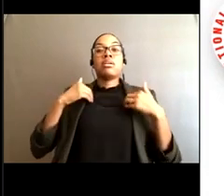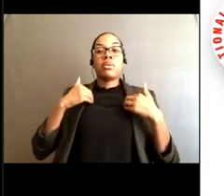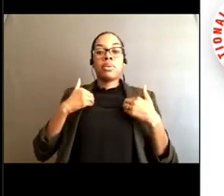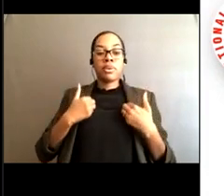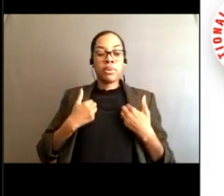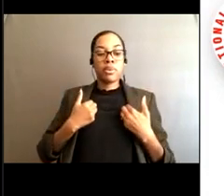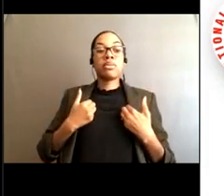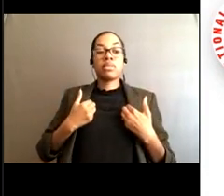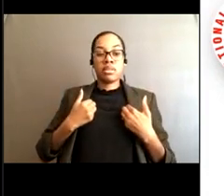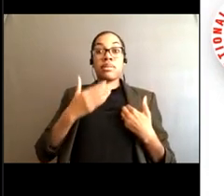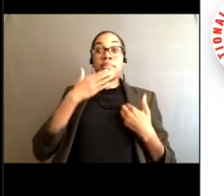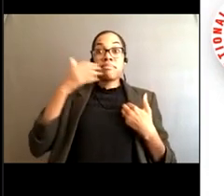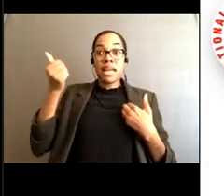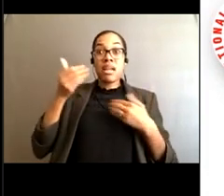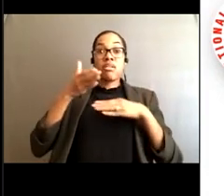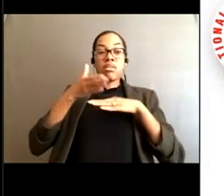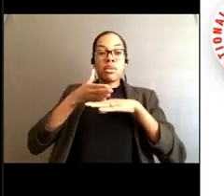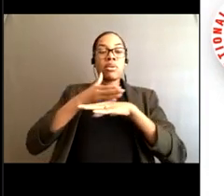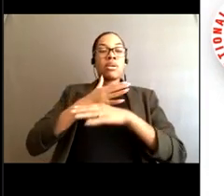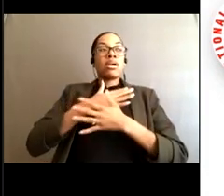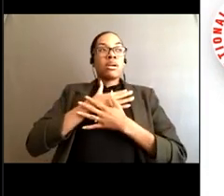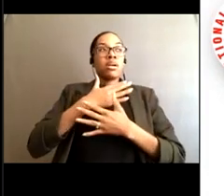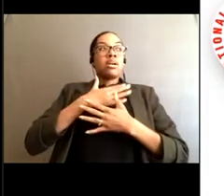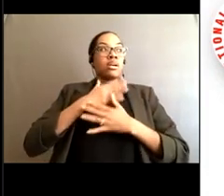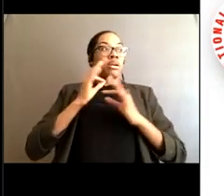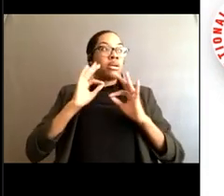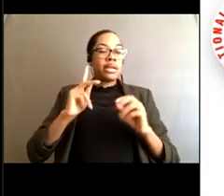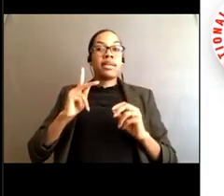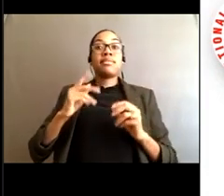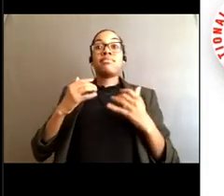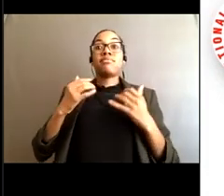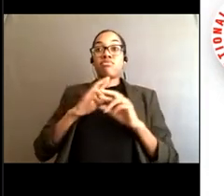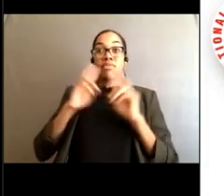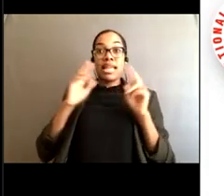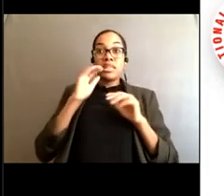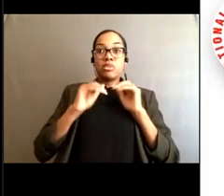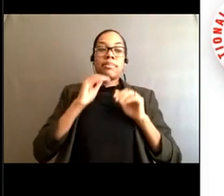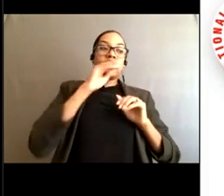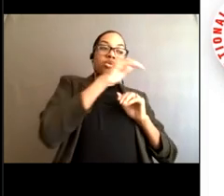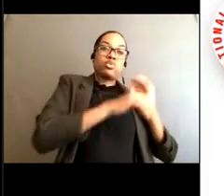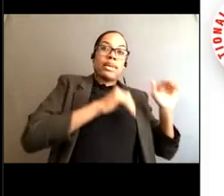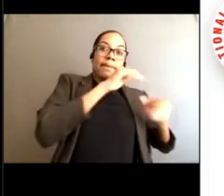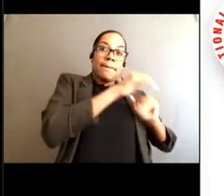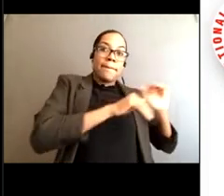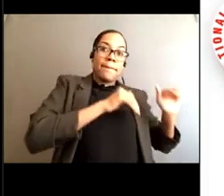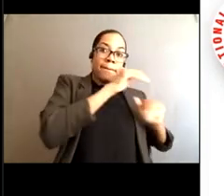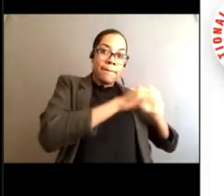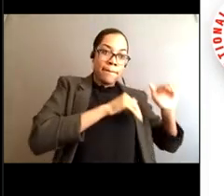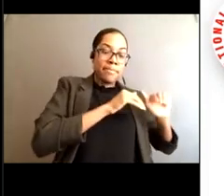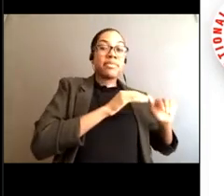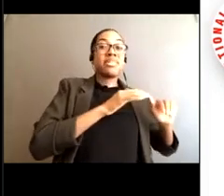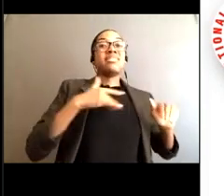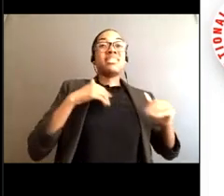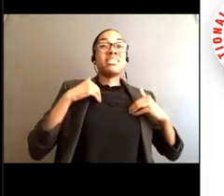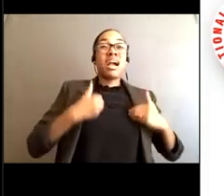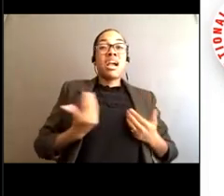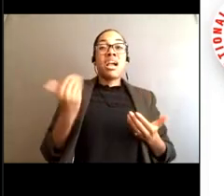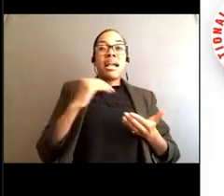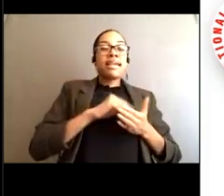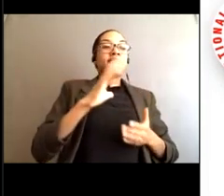on the beach. Somebody will be there I'm sure to help. Don't swim alone. If you're swimming alone